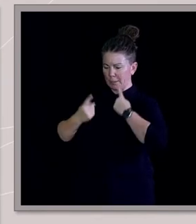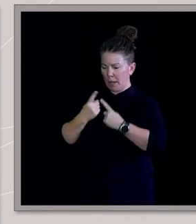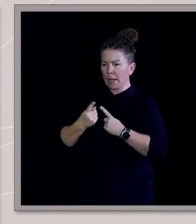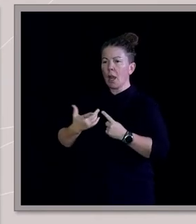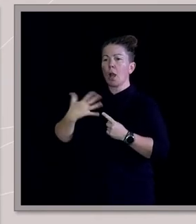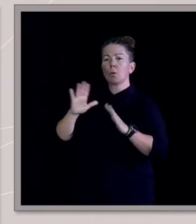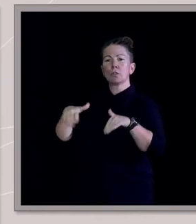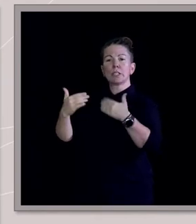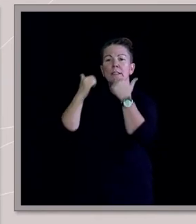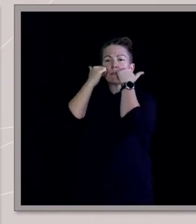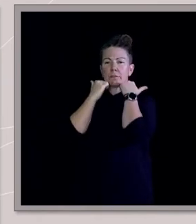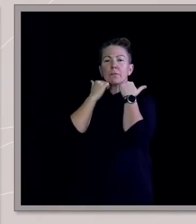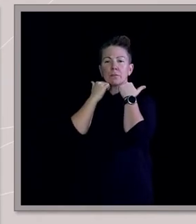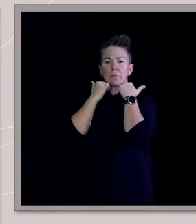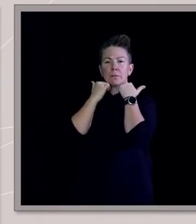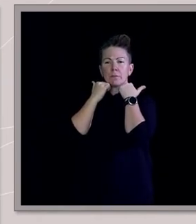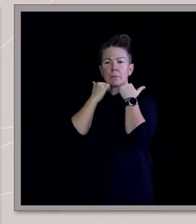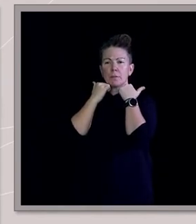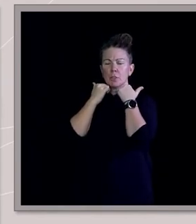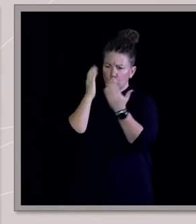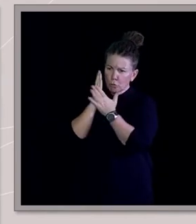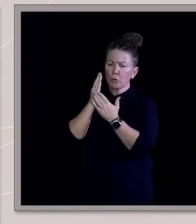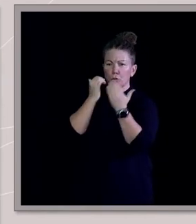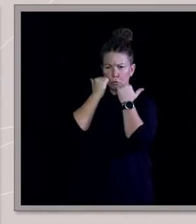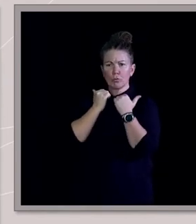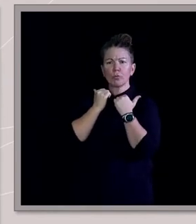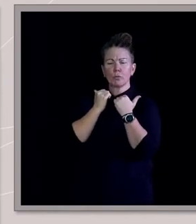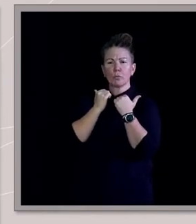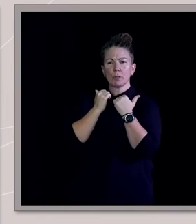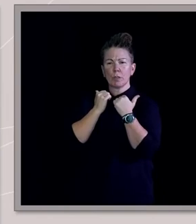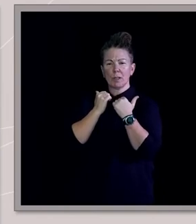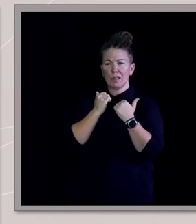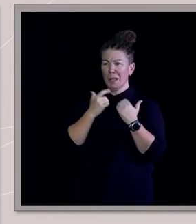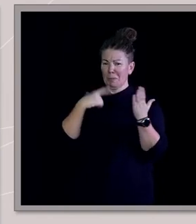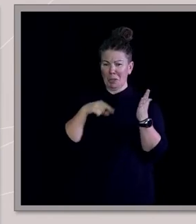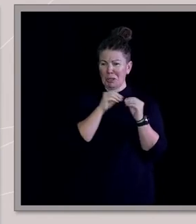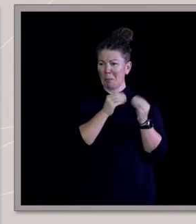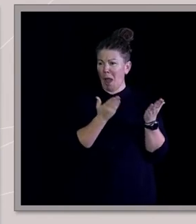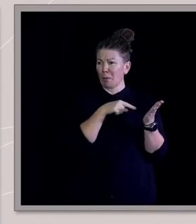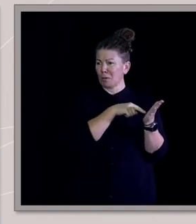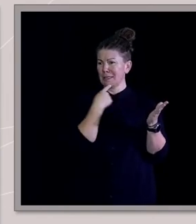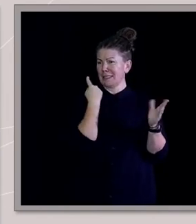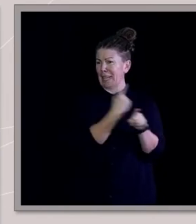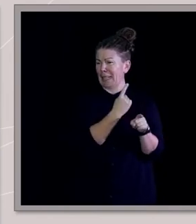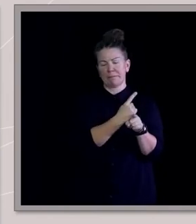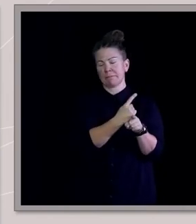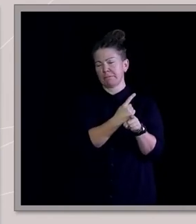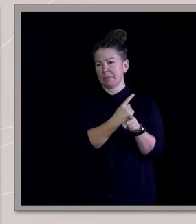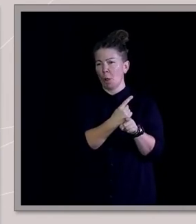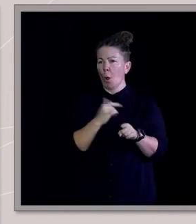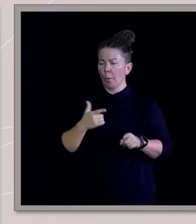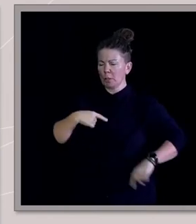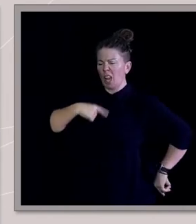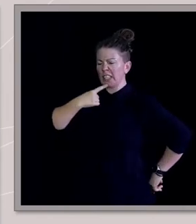it, why you can and can't do something, you know, real reasons, not like, cause the Bible said, or cause I say so, you know,